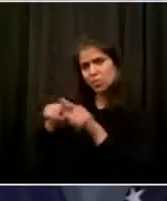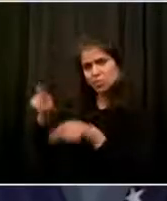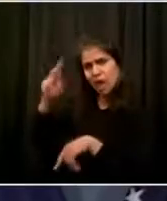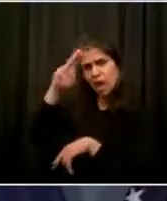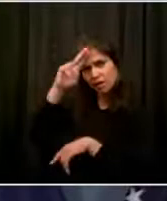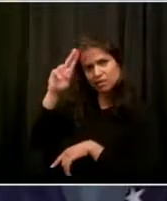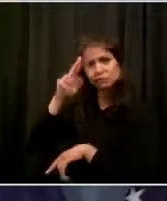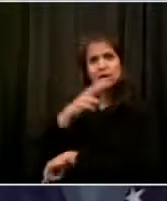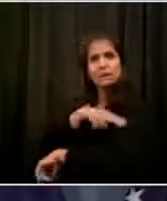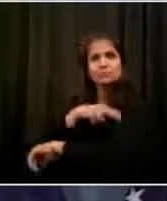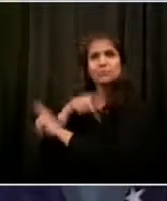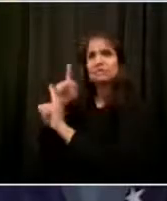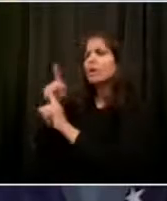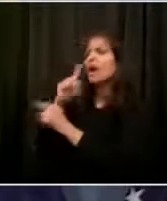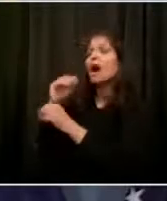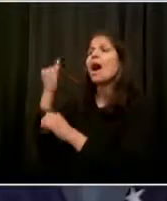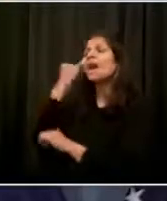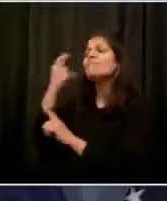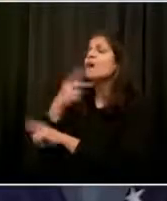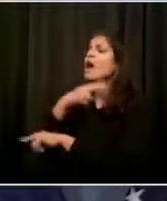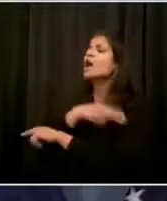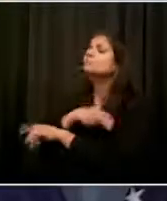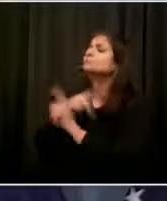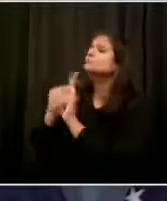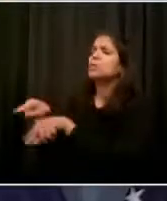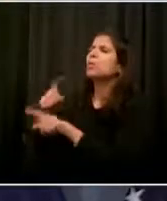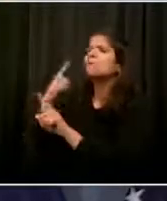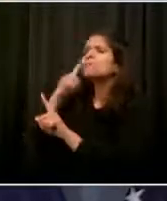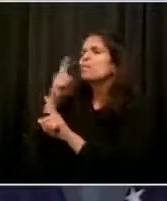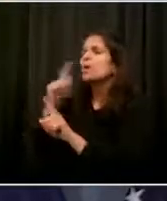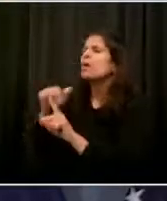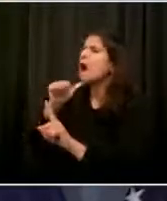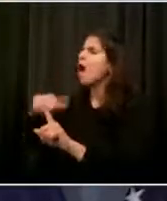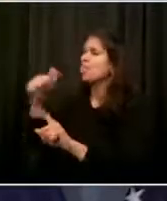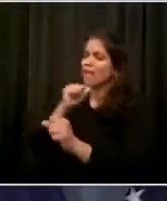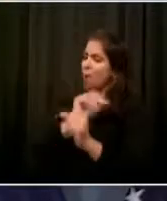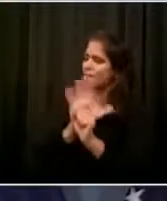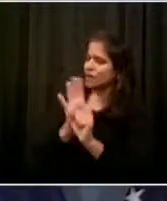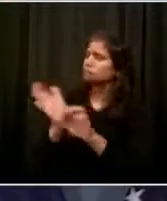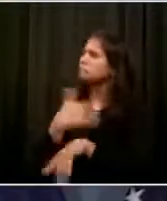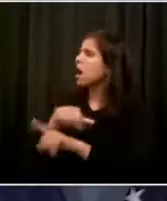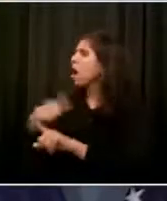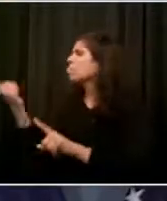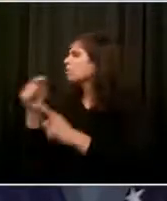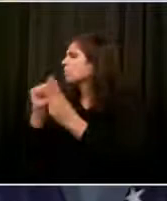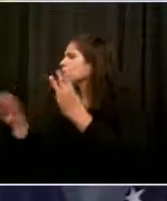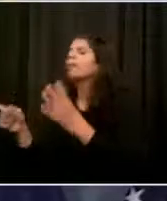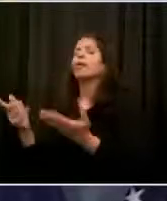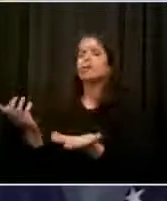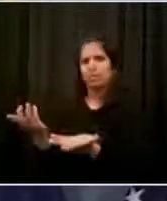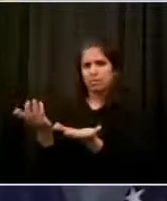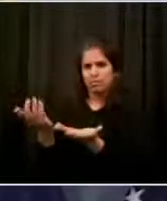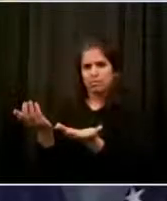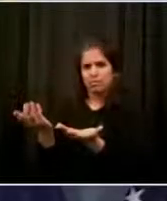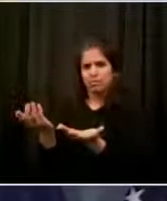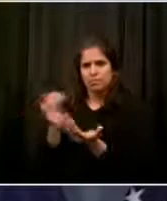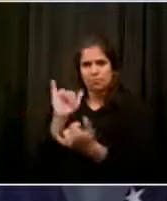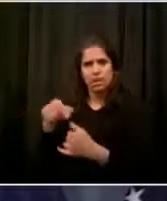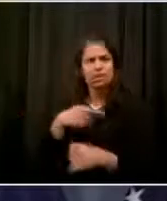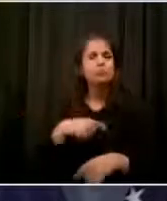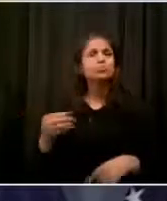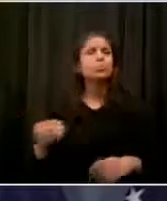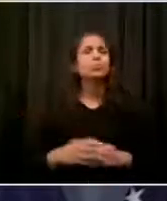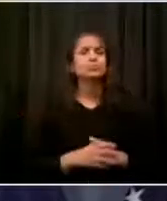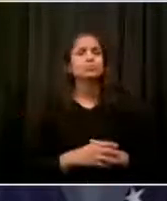It came up in an earlier question that was a very good one. I think Matt asked it about the difference between someone who goes into